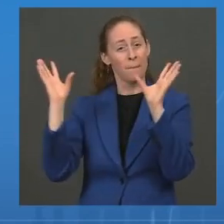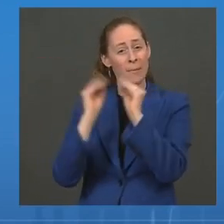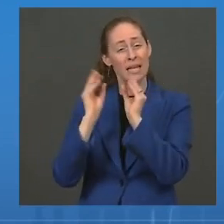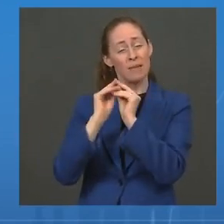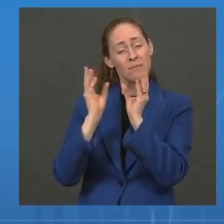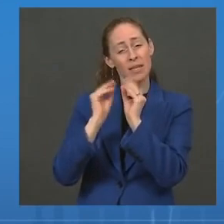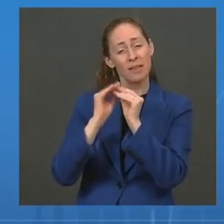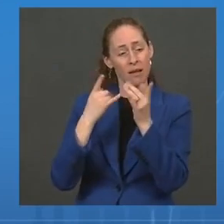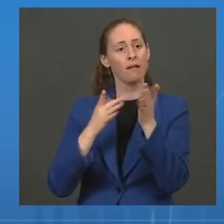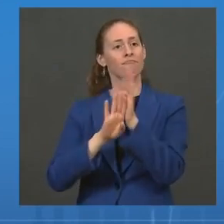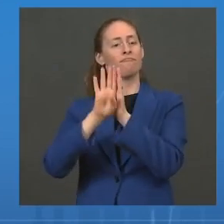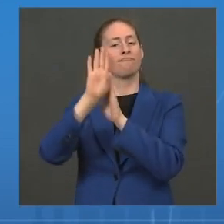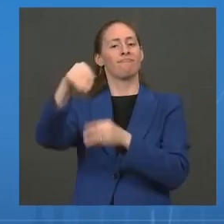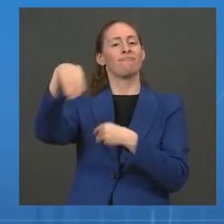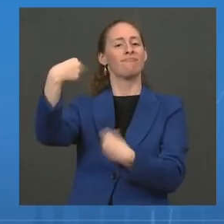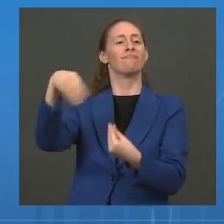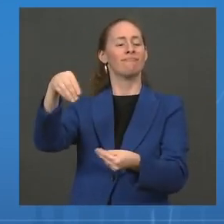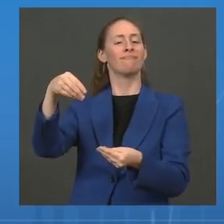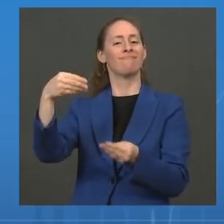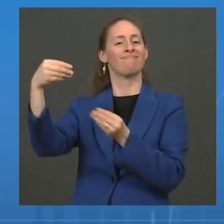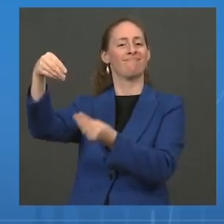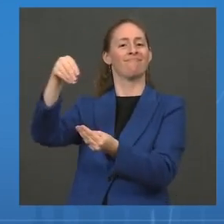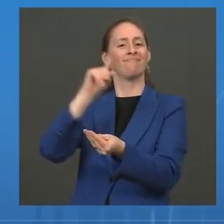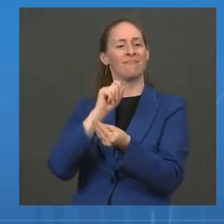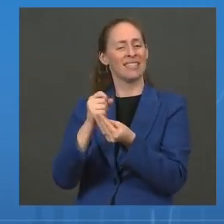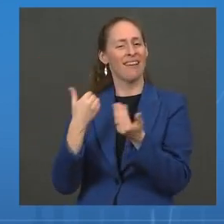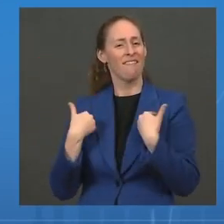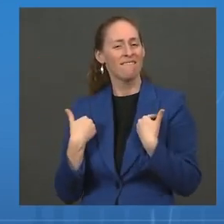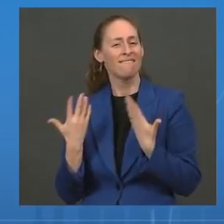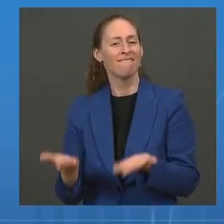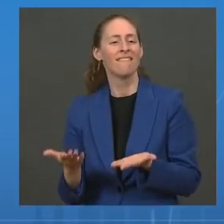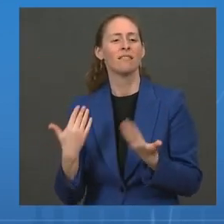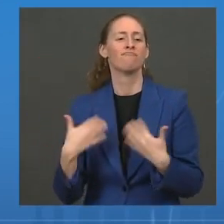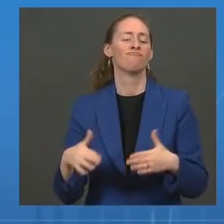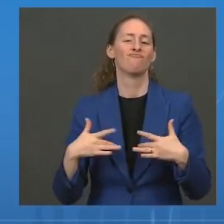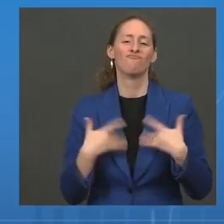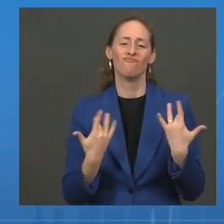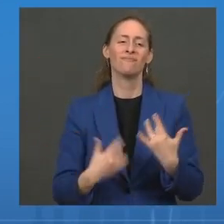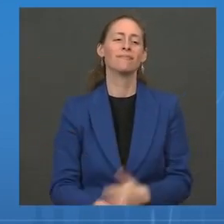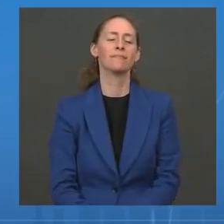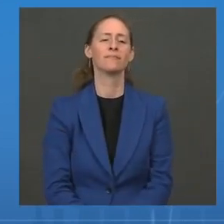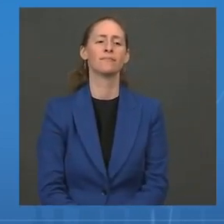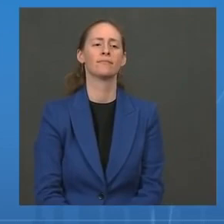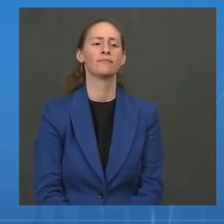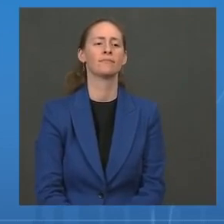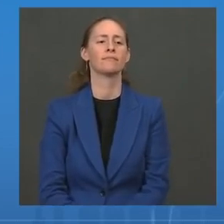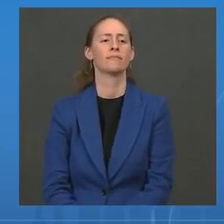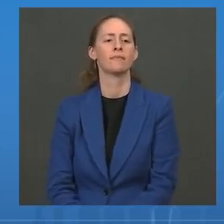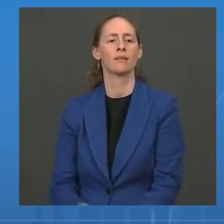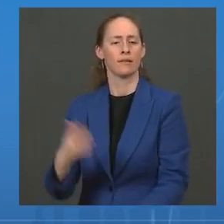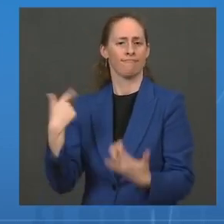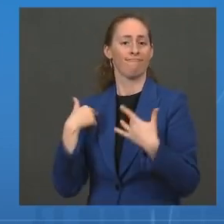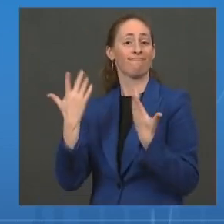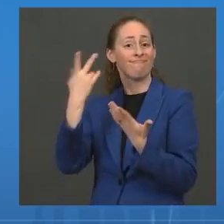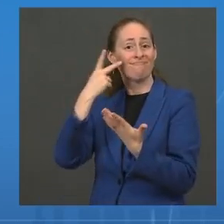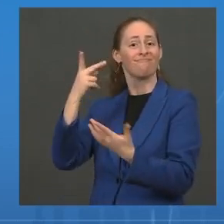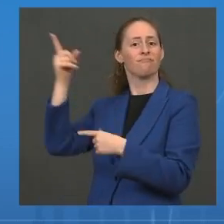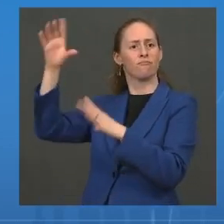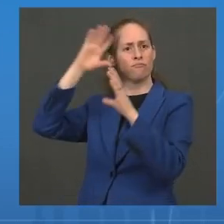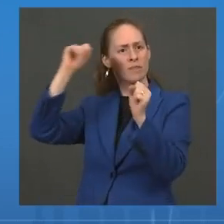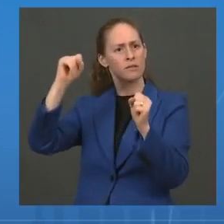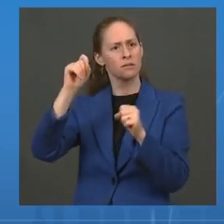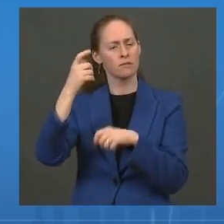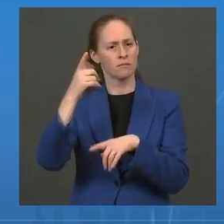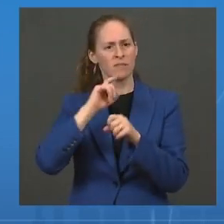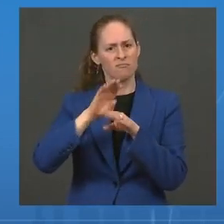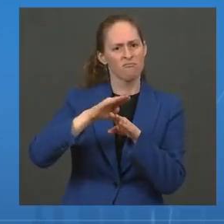I'm also extraordinarily pleased to report that the administration has already begun action aligned with an estimated 80%